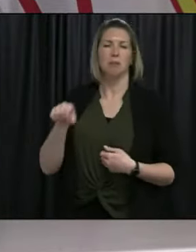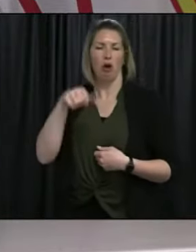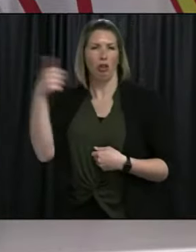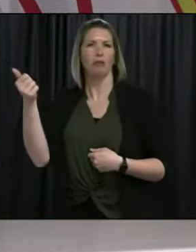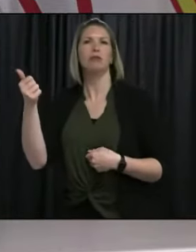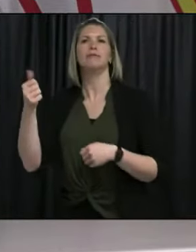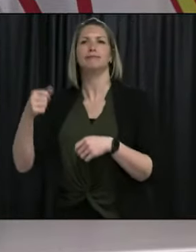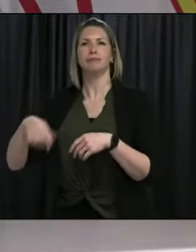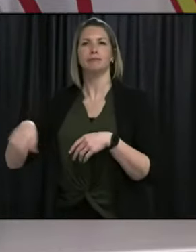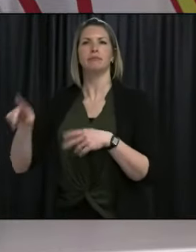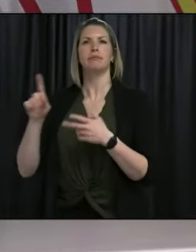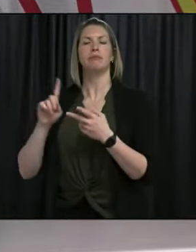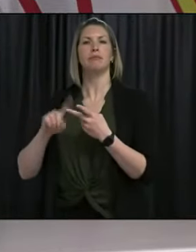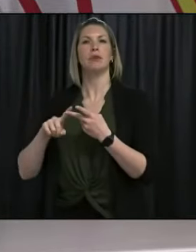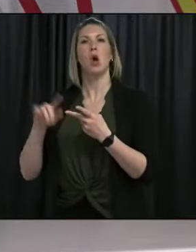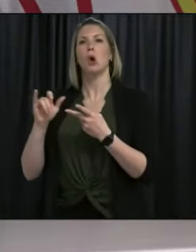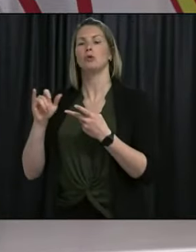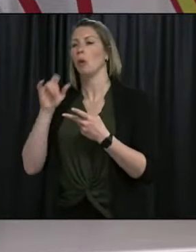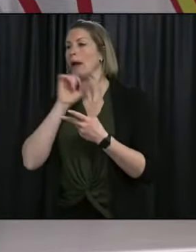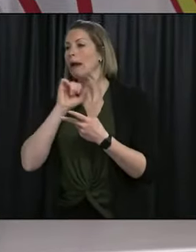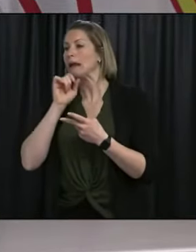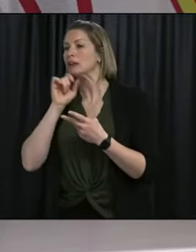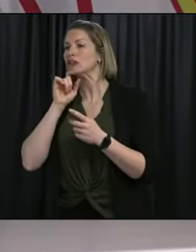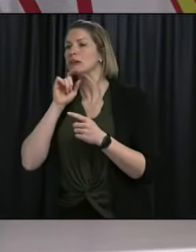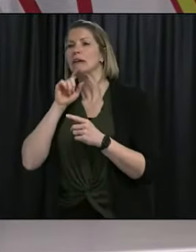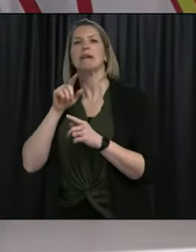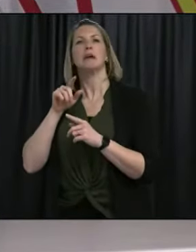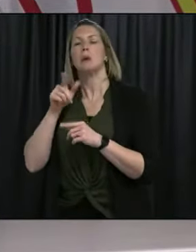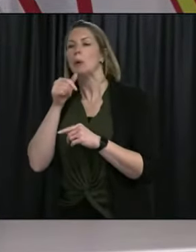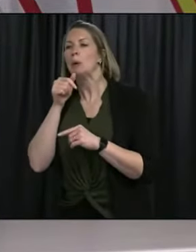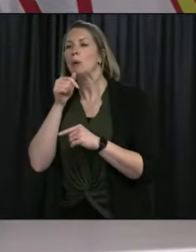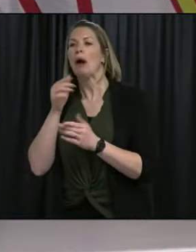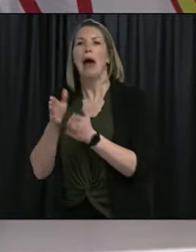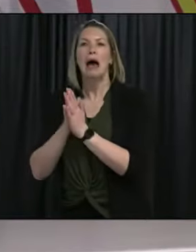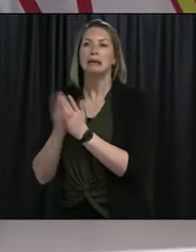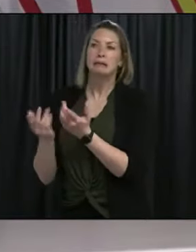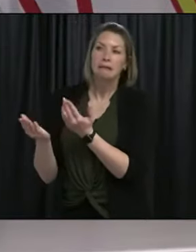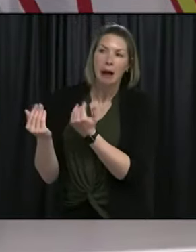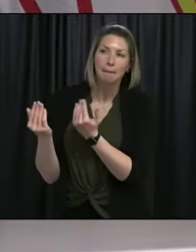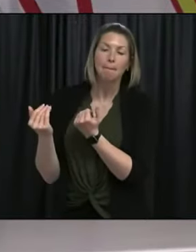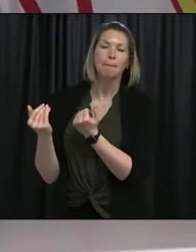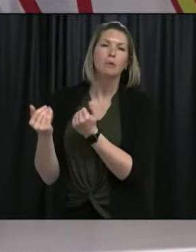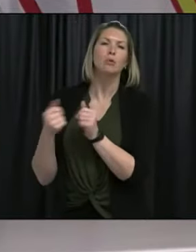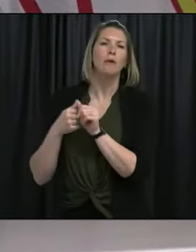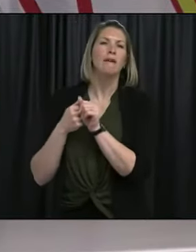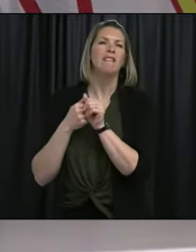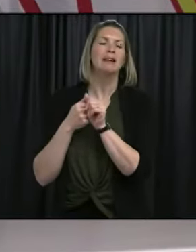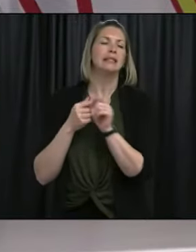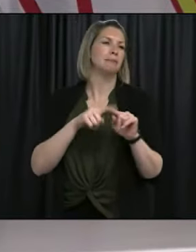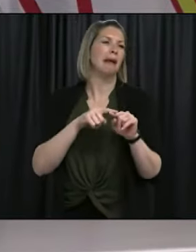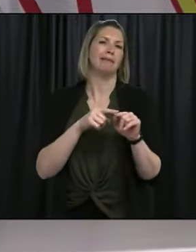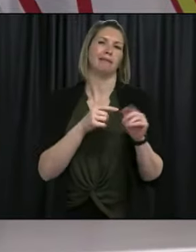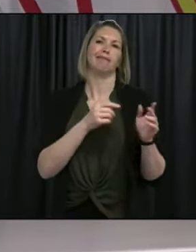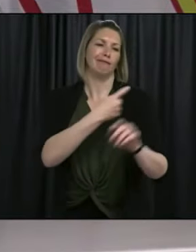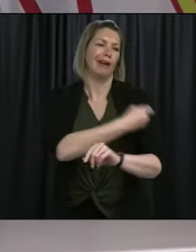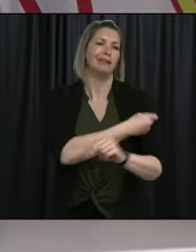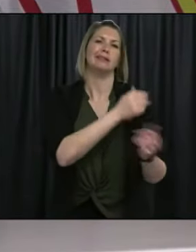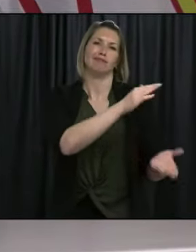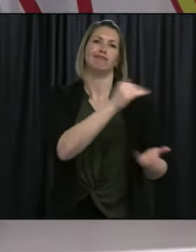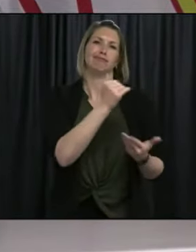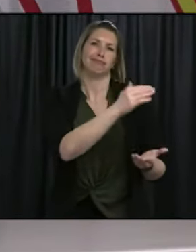continue to be offered in an age-based approach in accordance with supply as the vaccine is received.